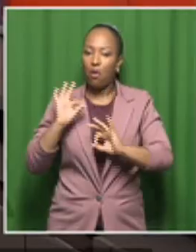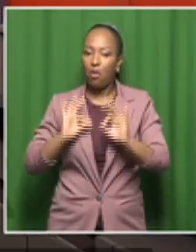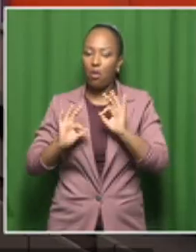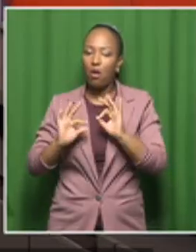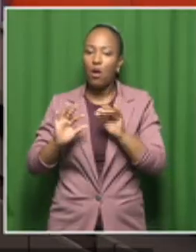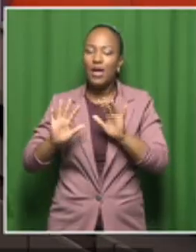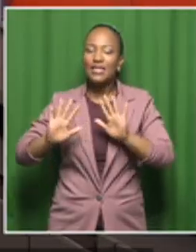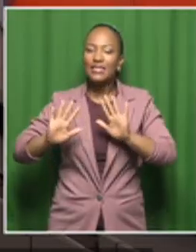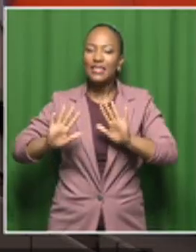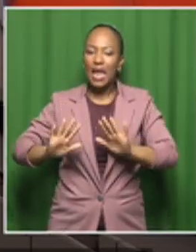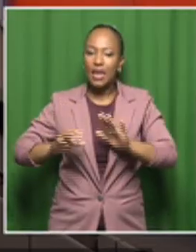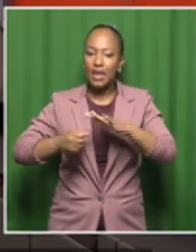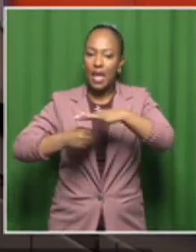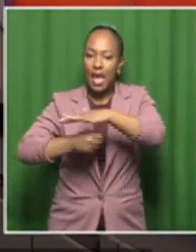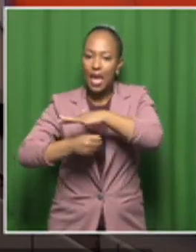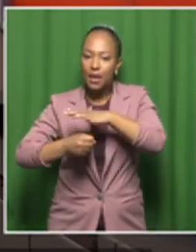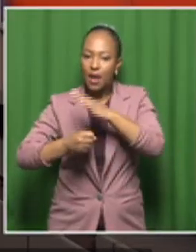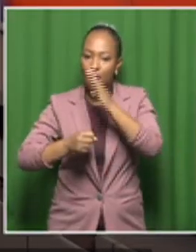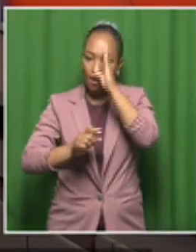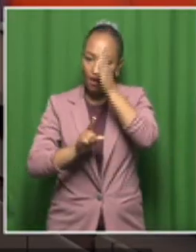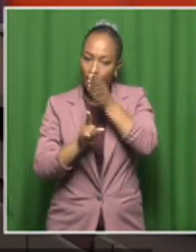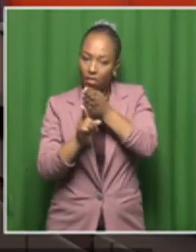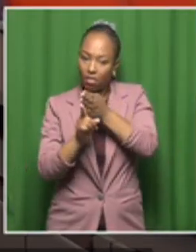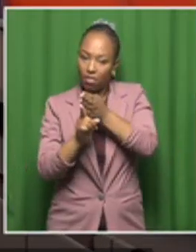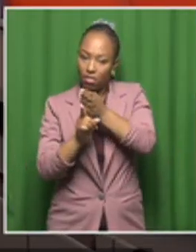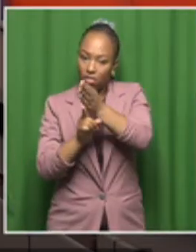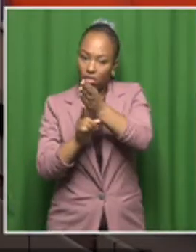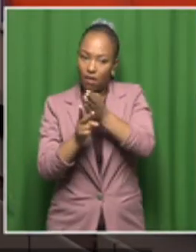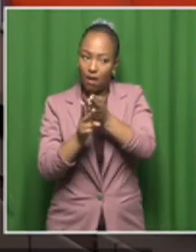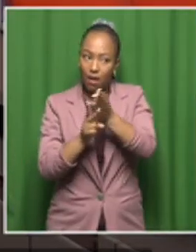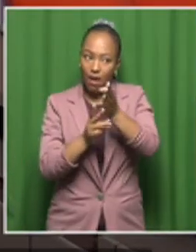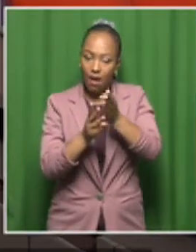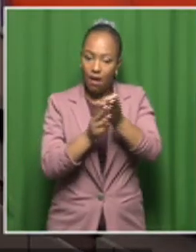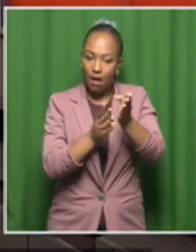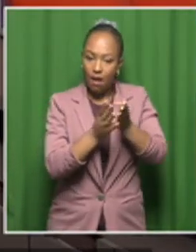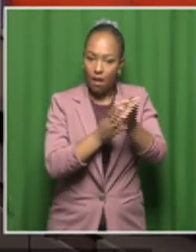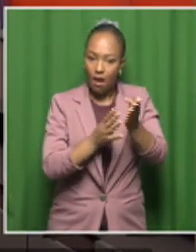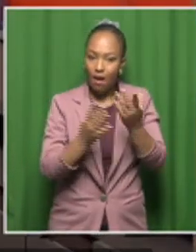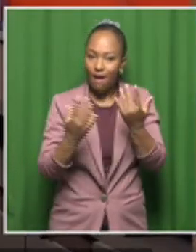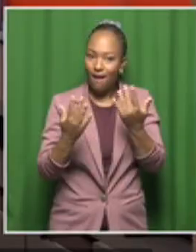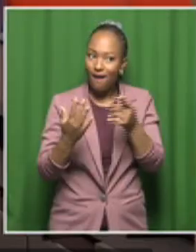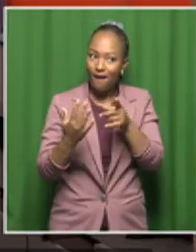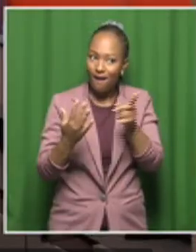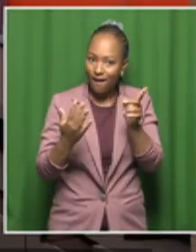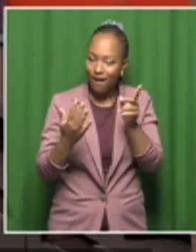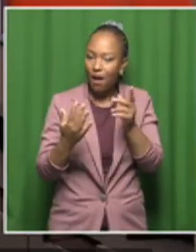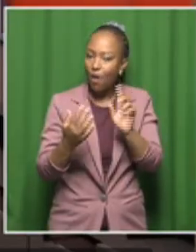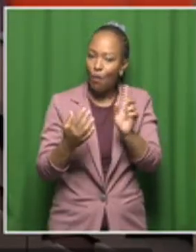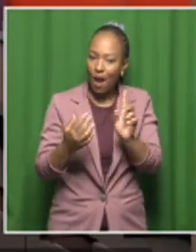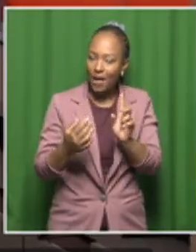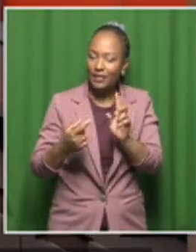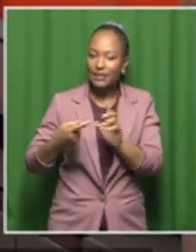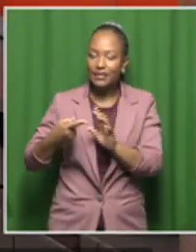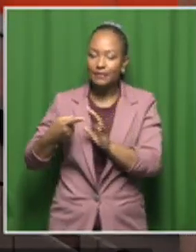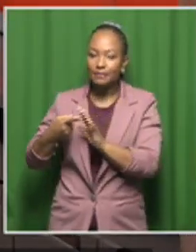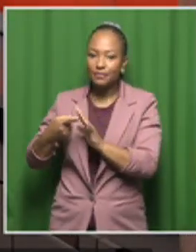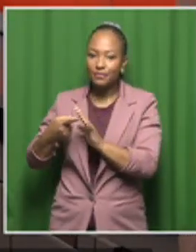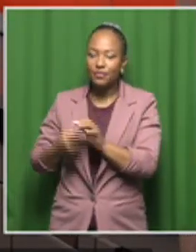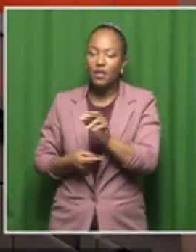areas that UNISA have actually embarked on. So those 10 niche areas are and I'm going to read them to you